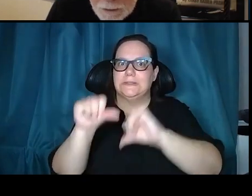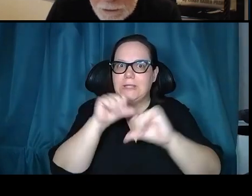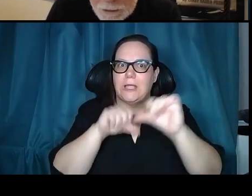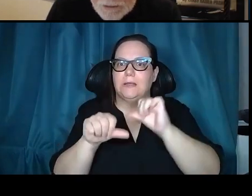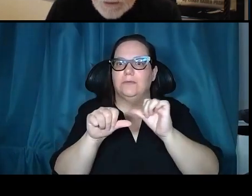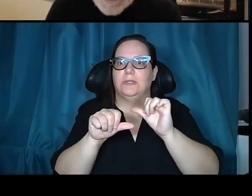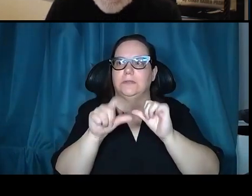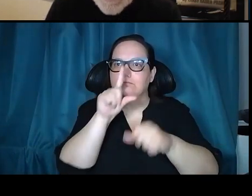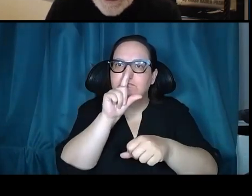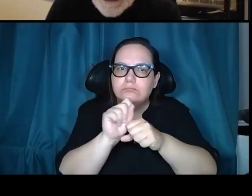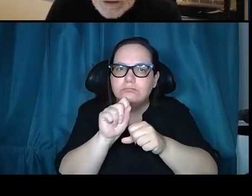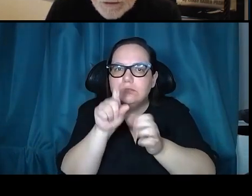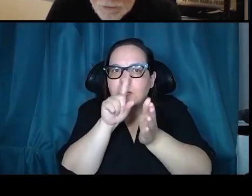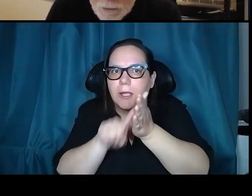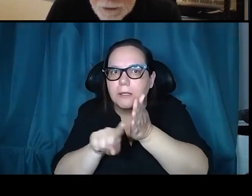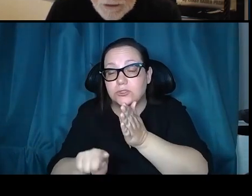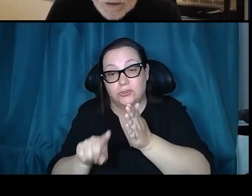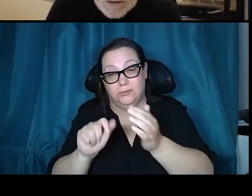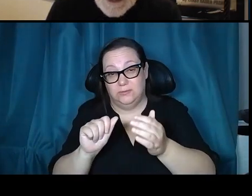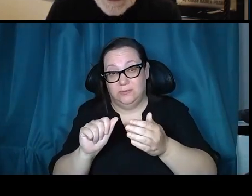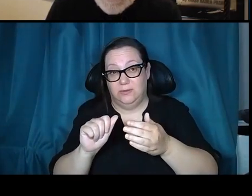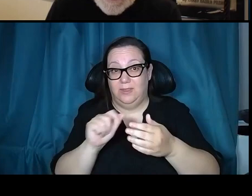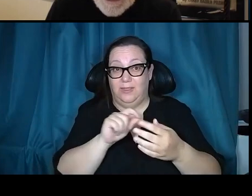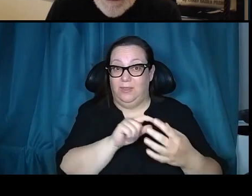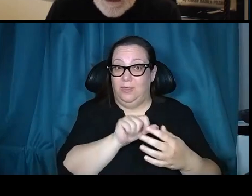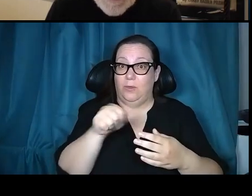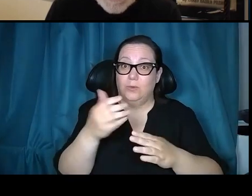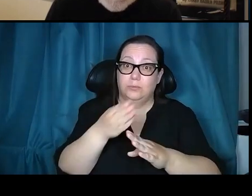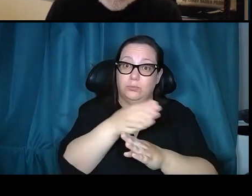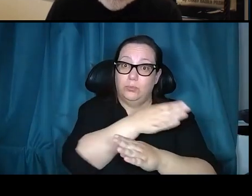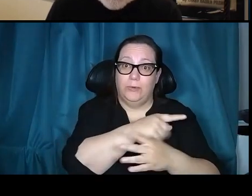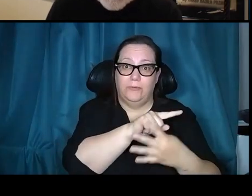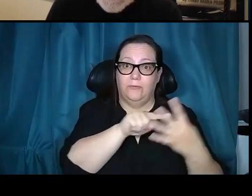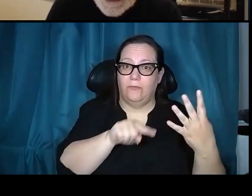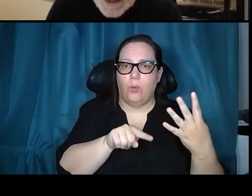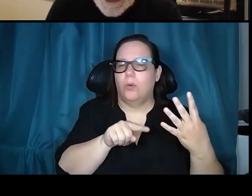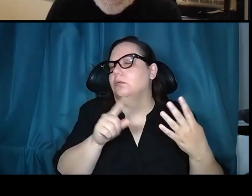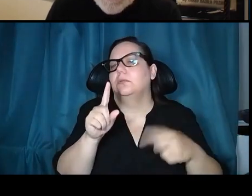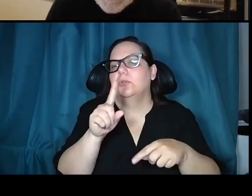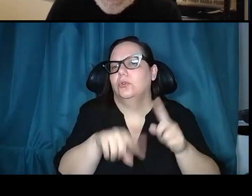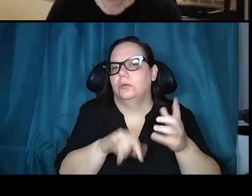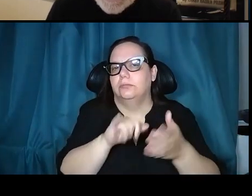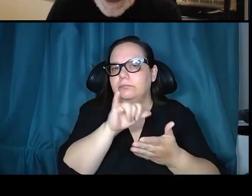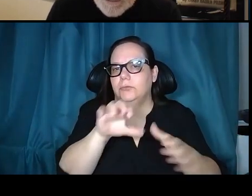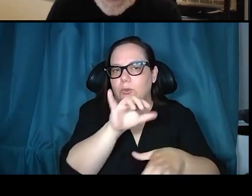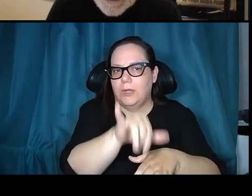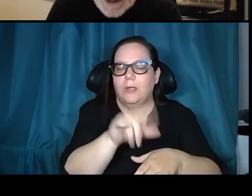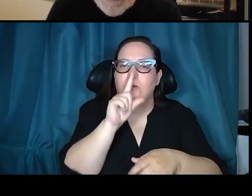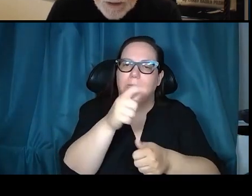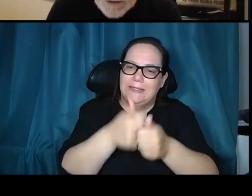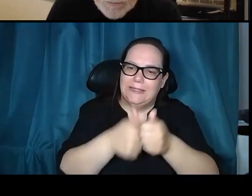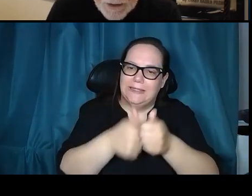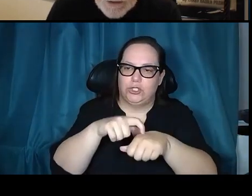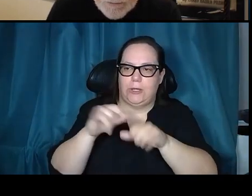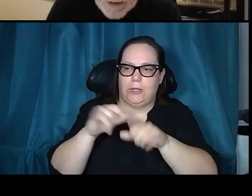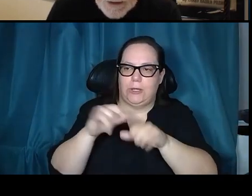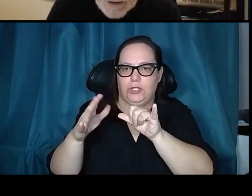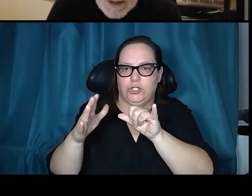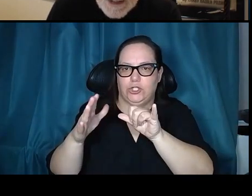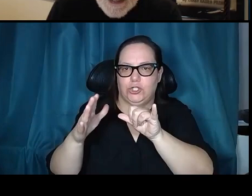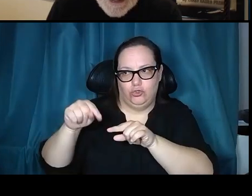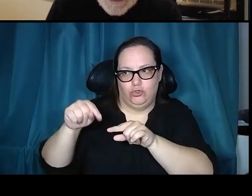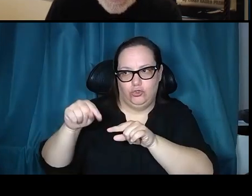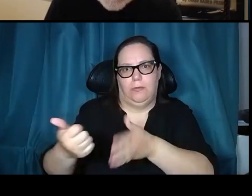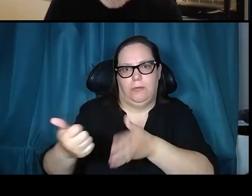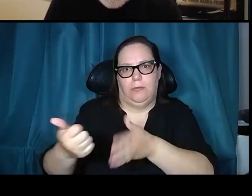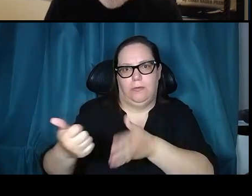things enabled us to do. Without these four missions, we never would have been able to do this. Each time, the engineers helped us to get better and better and better.